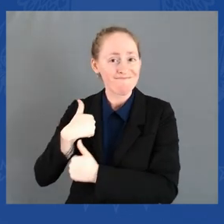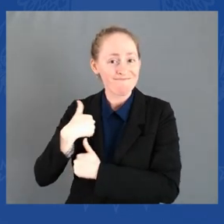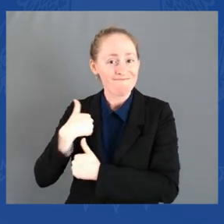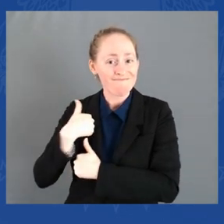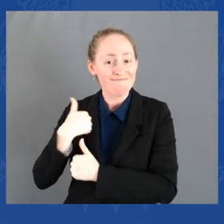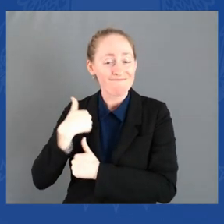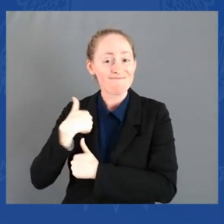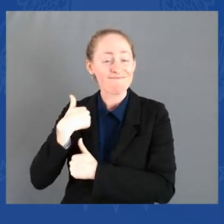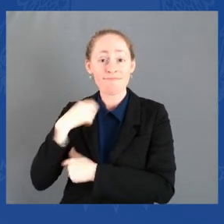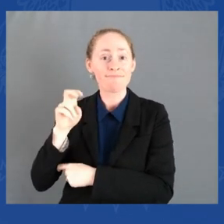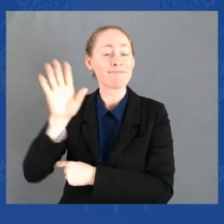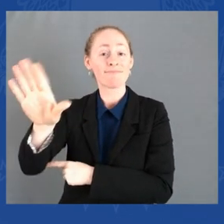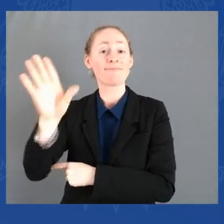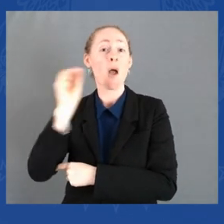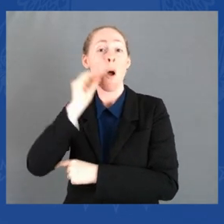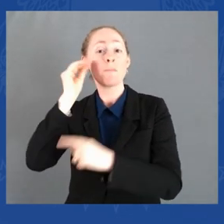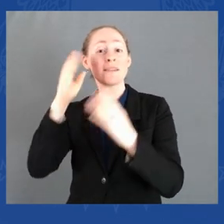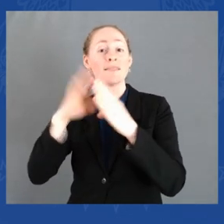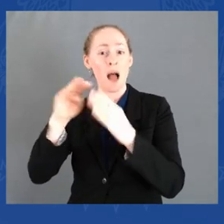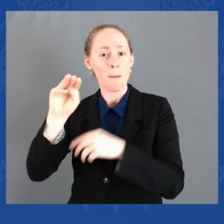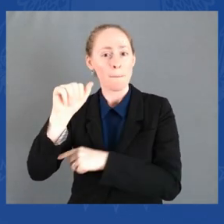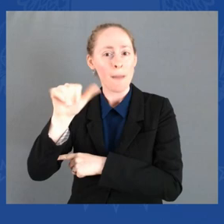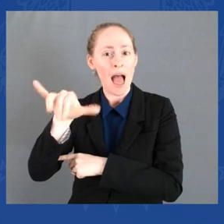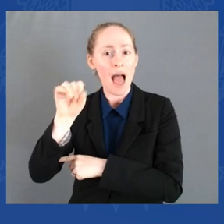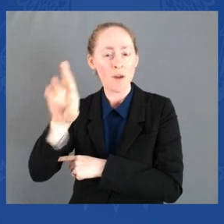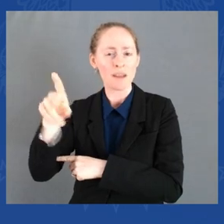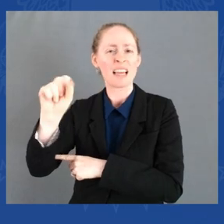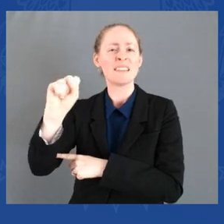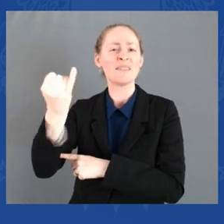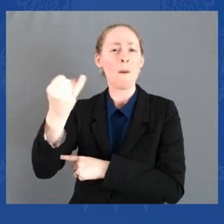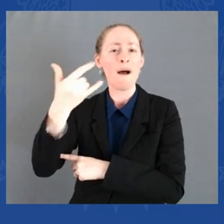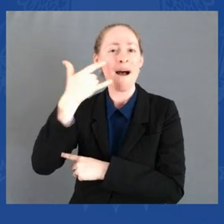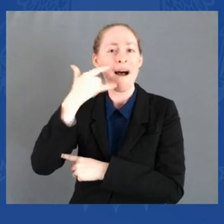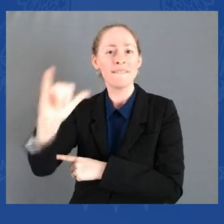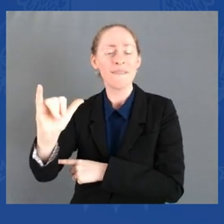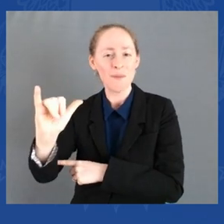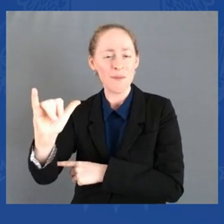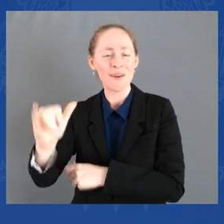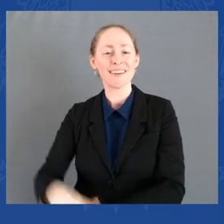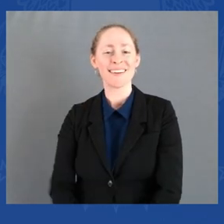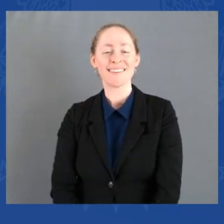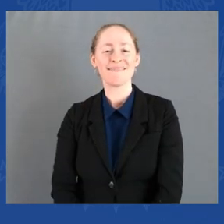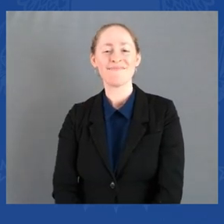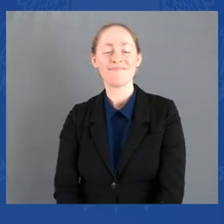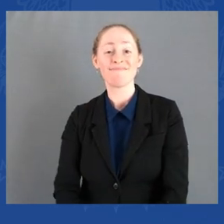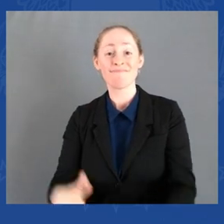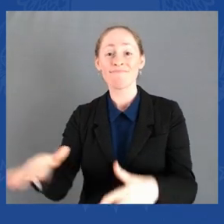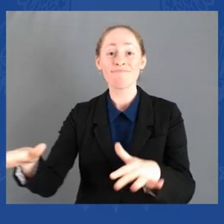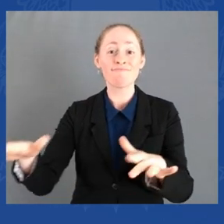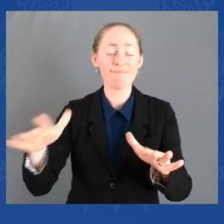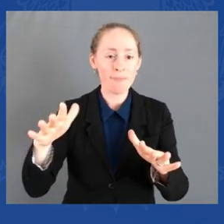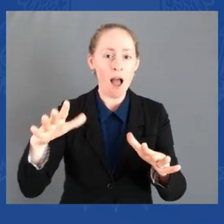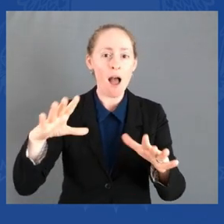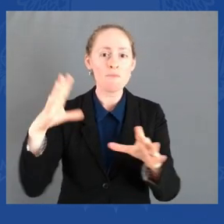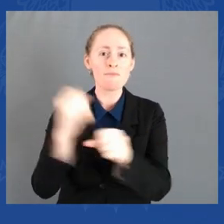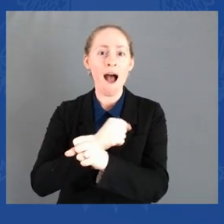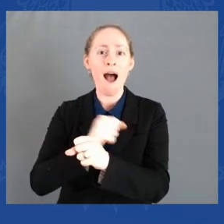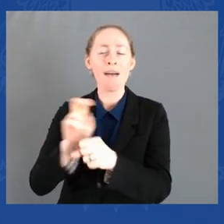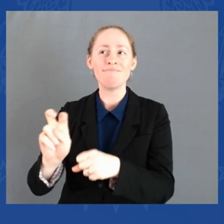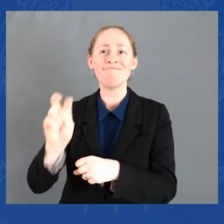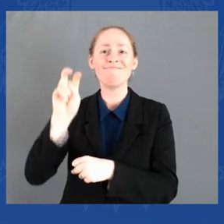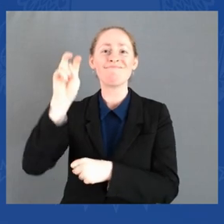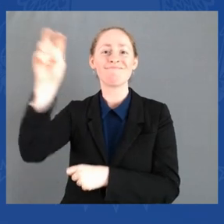elected and served two decades as a congressman. We were, we spent a lot of time together and traveled together, serving with